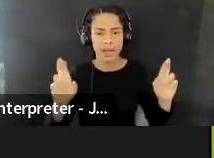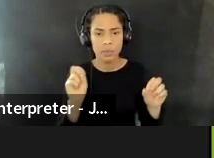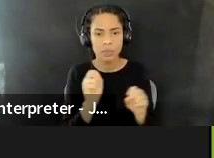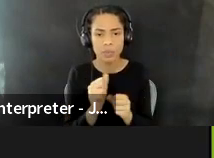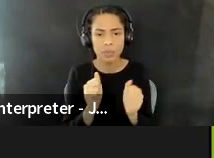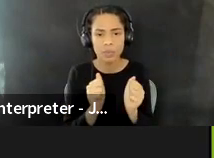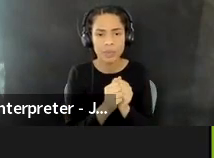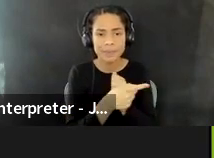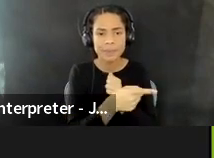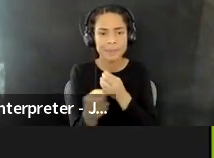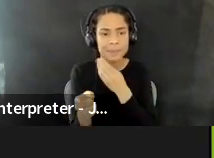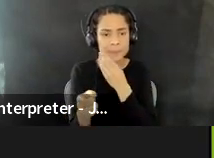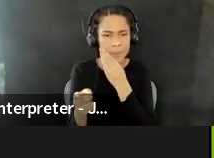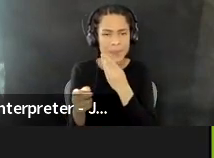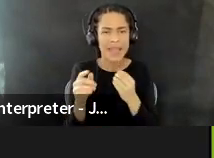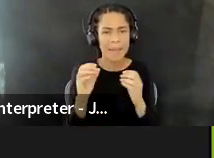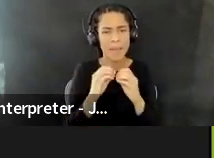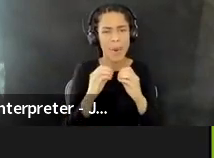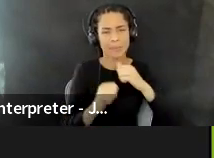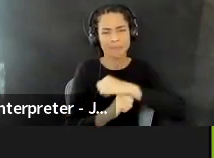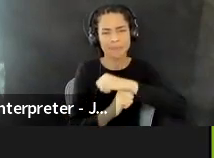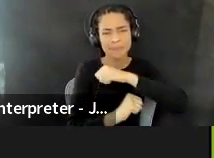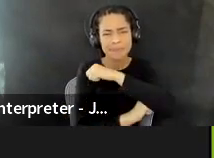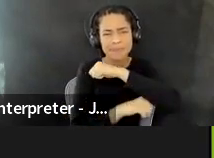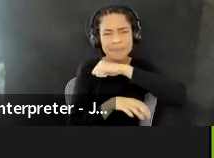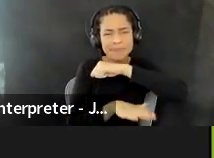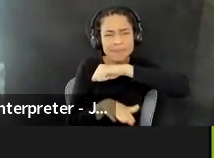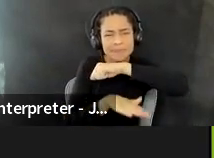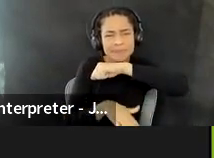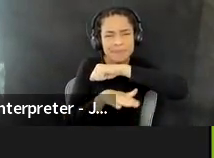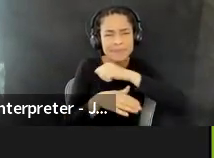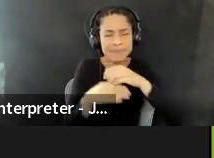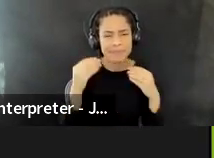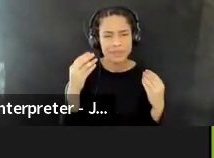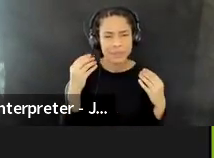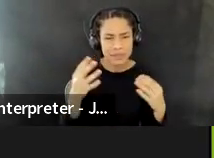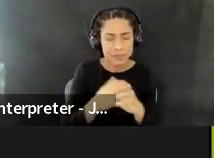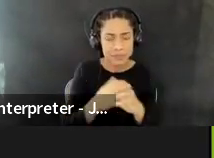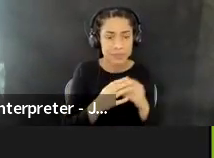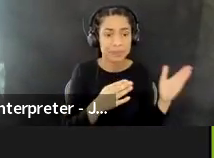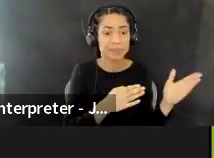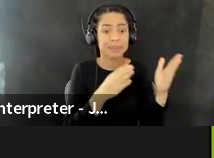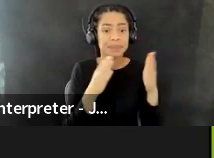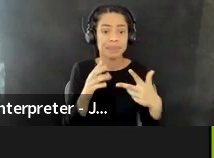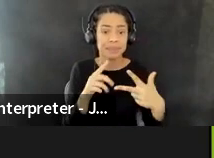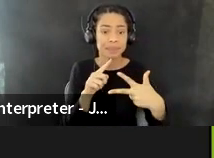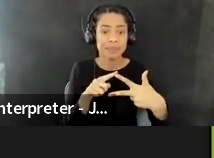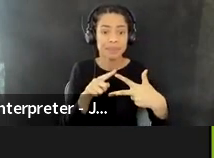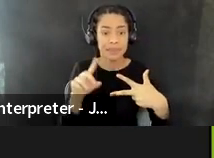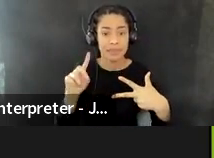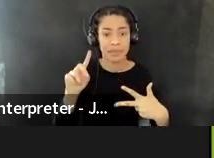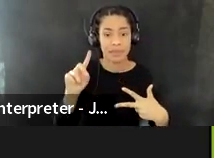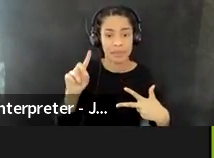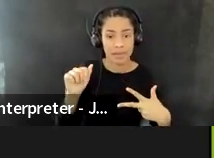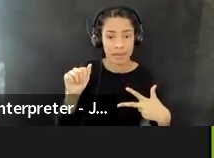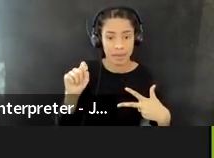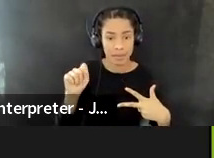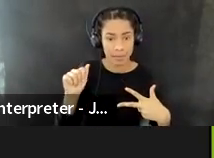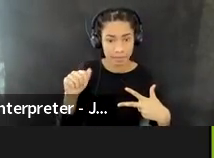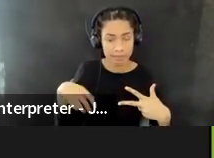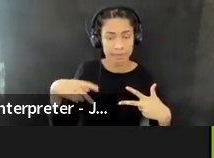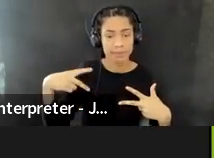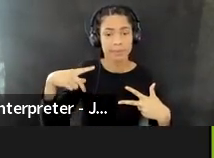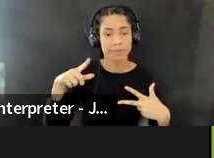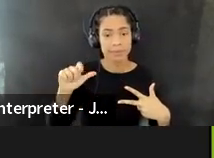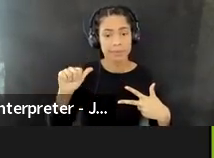And it can be a kind of starting point for conversation. Um, so the second area data and platforms, that was probably the most